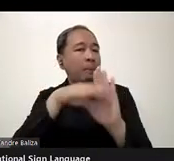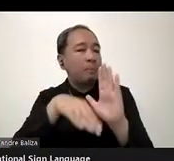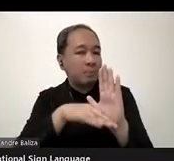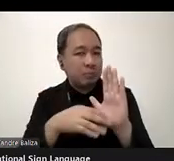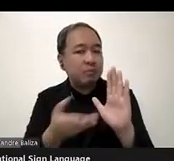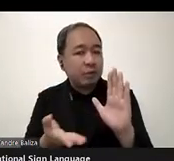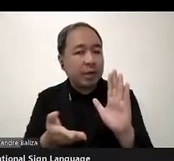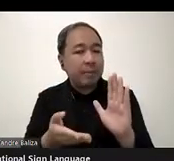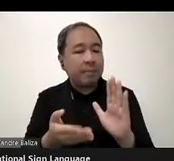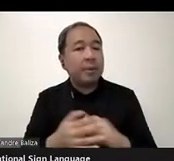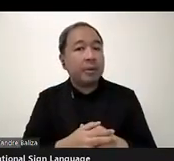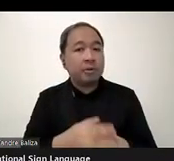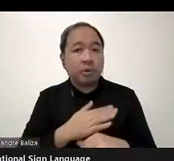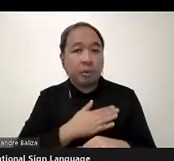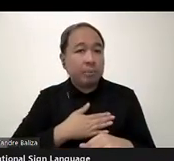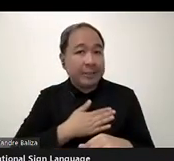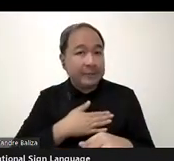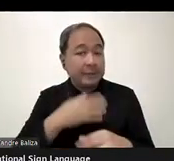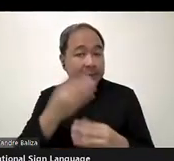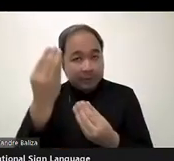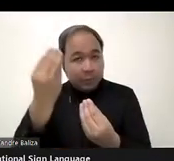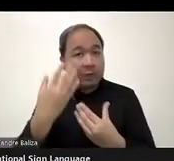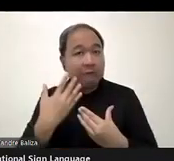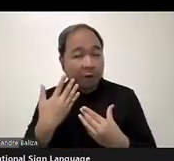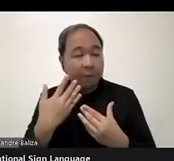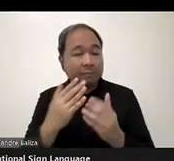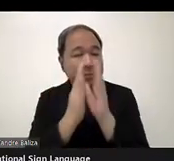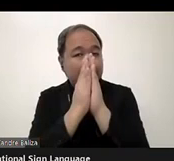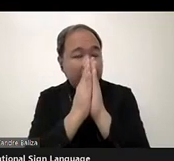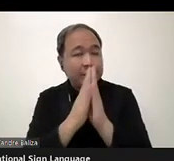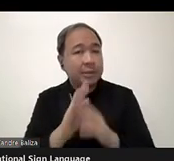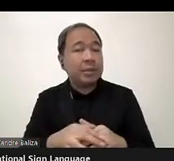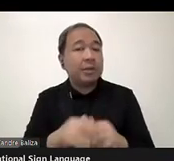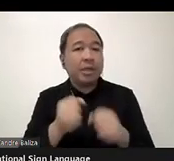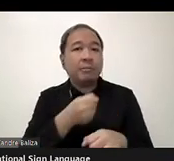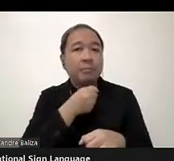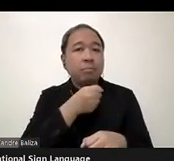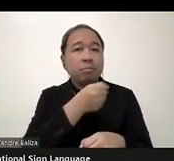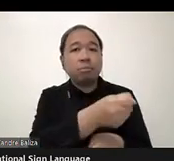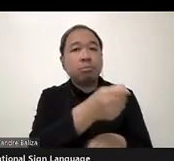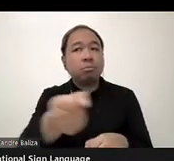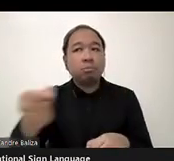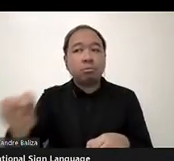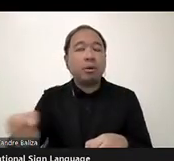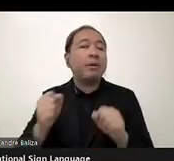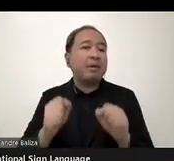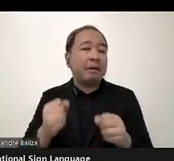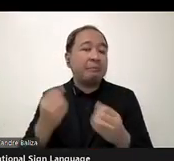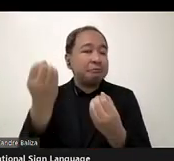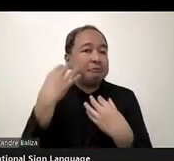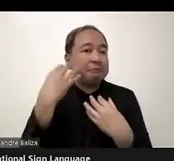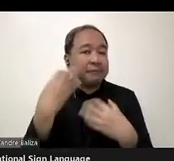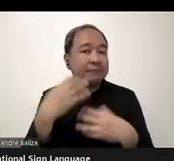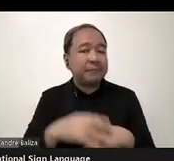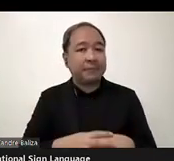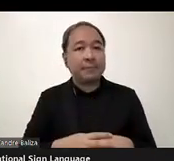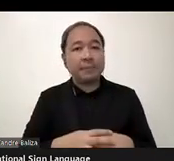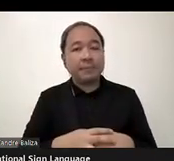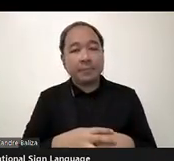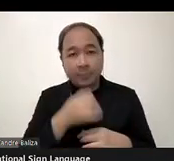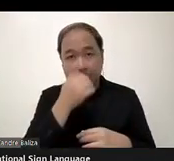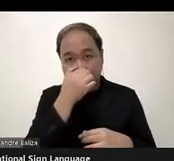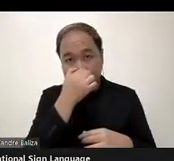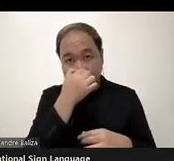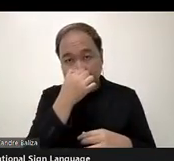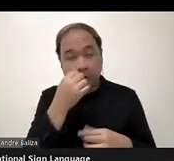please do let us know. And we could pass the mic around. Um, so, uh, please, if there's anyone